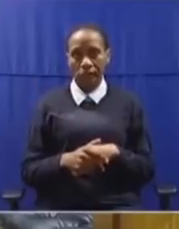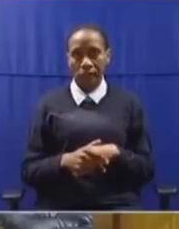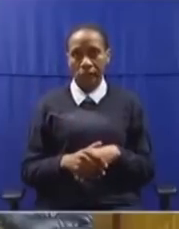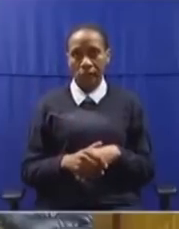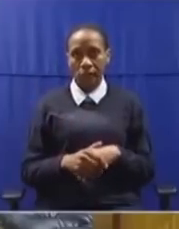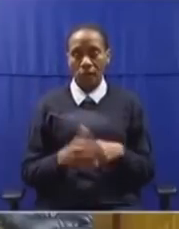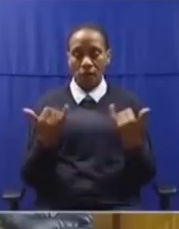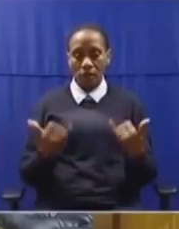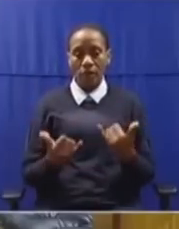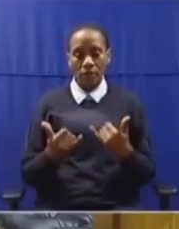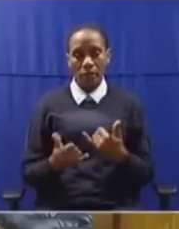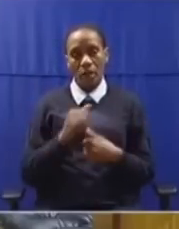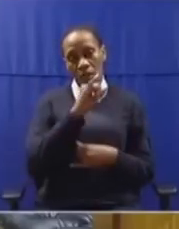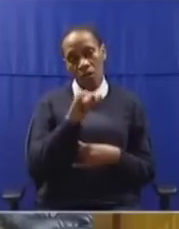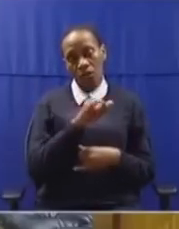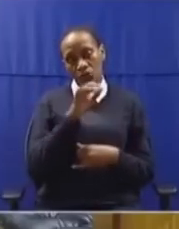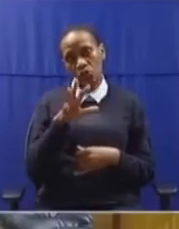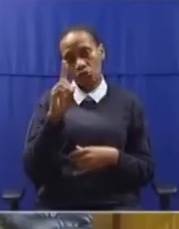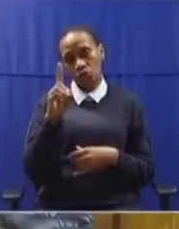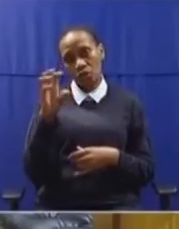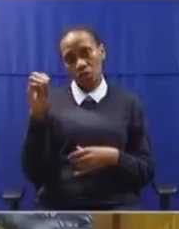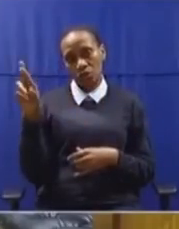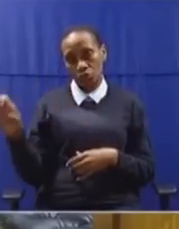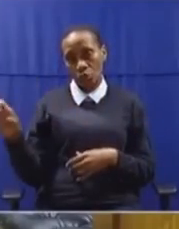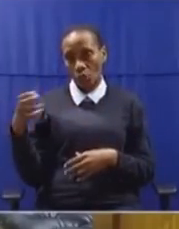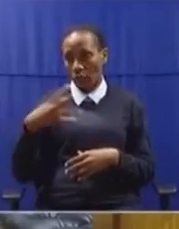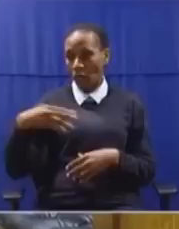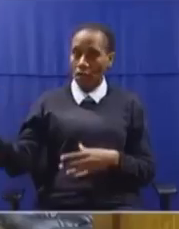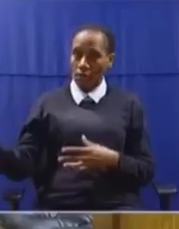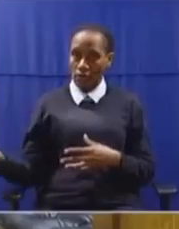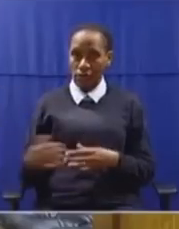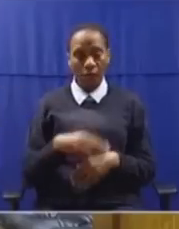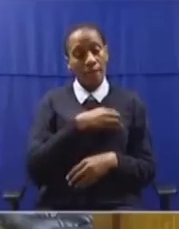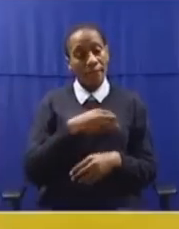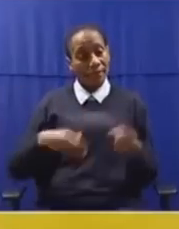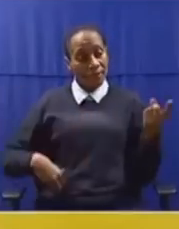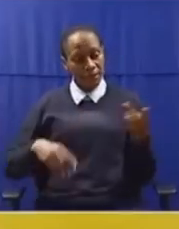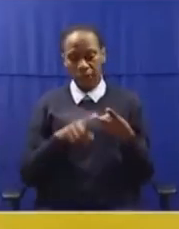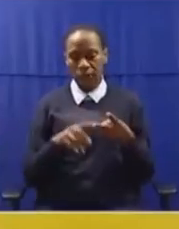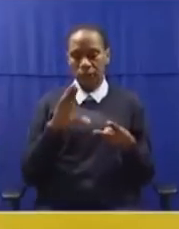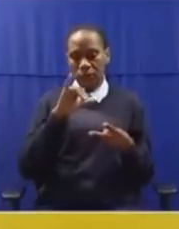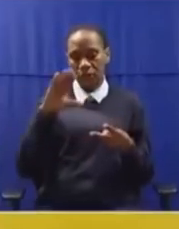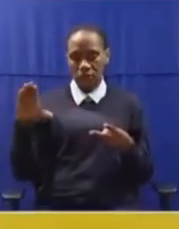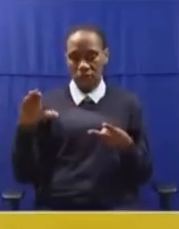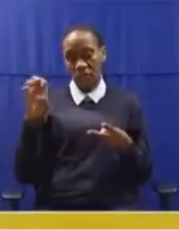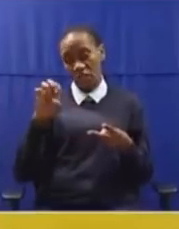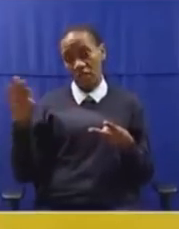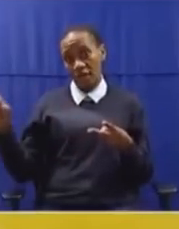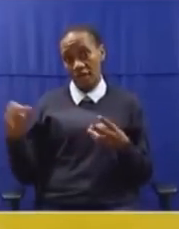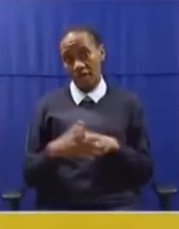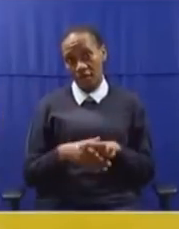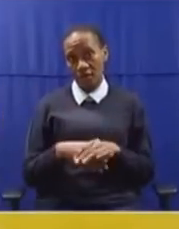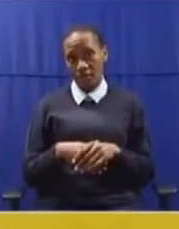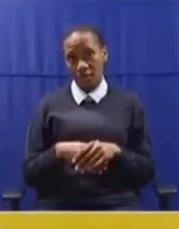left revolutionaries on the podium, President and Commander-in-Chief of the EFF, the